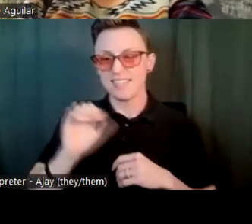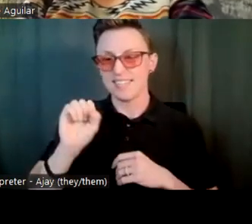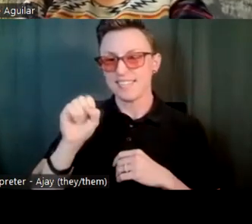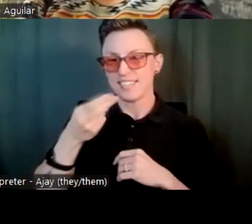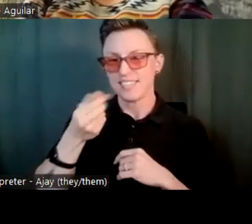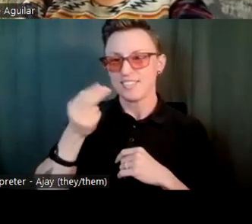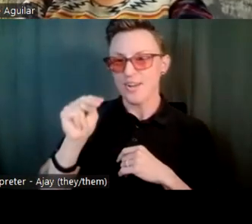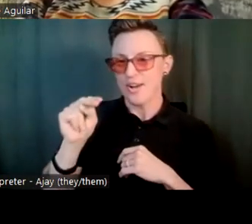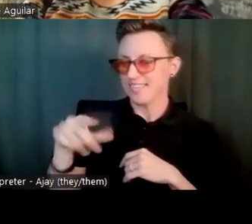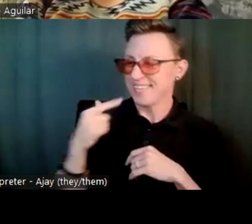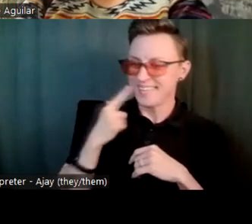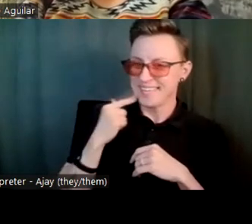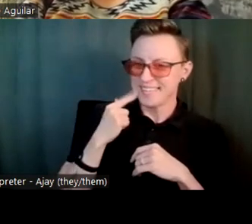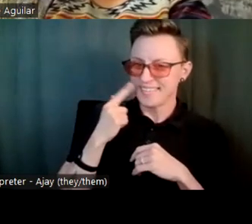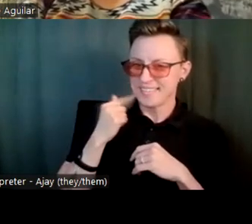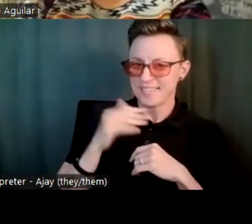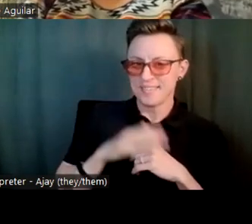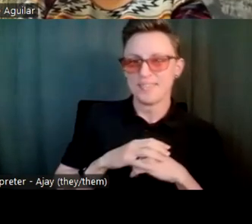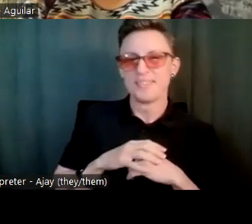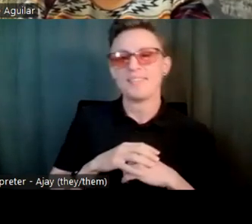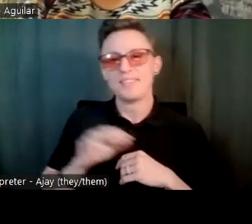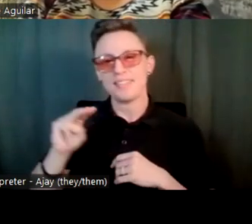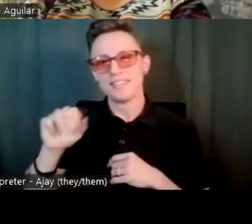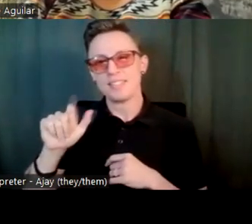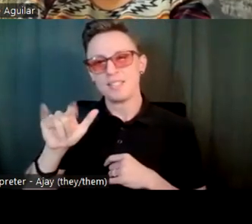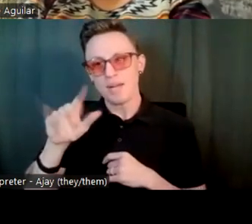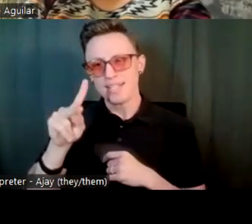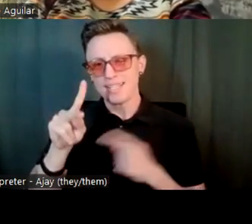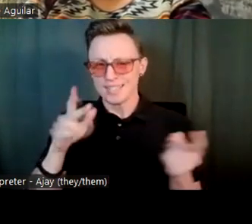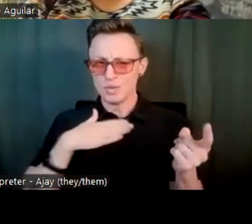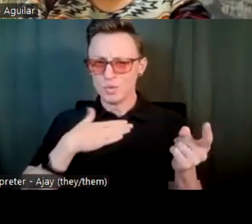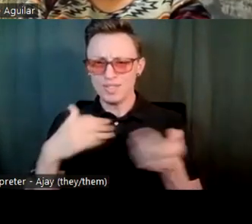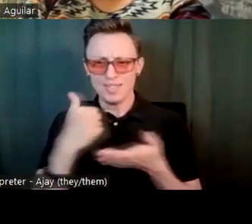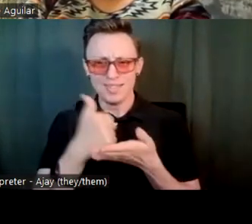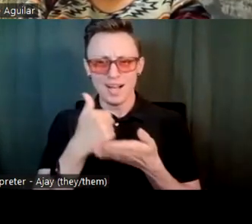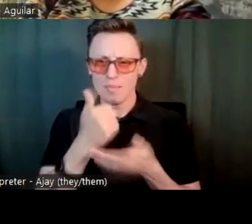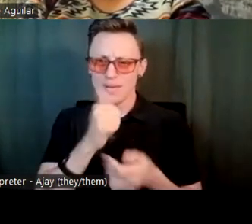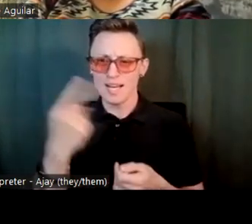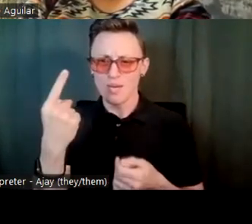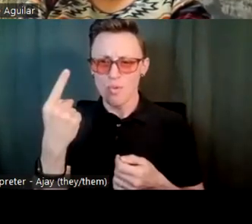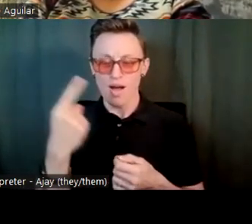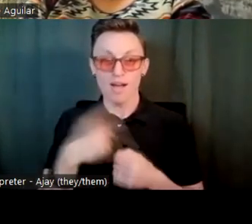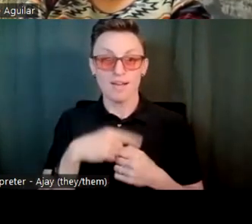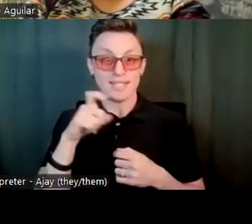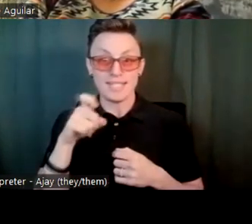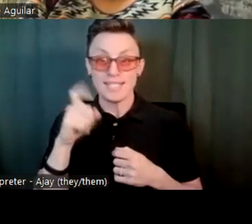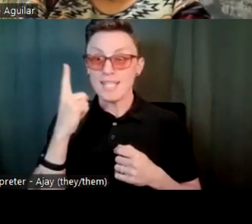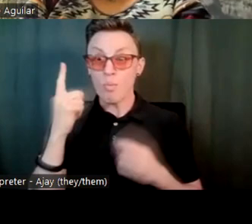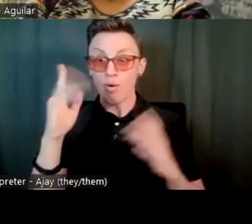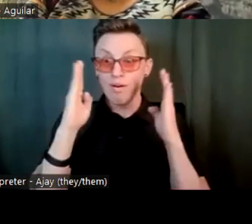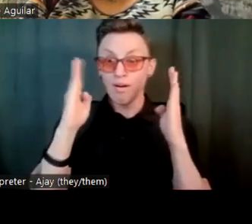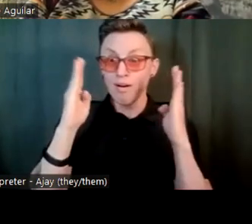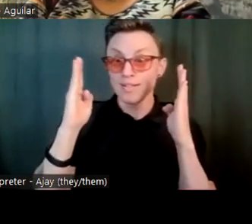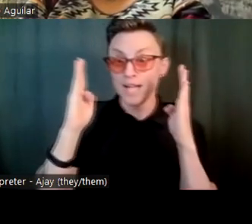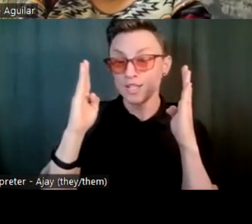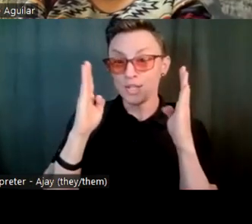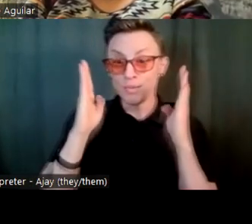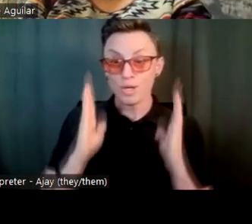Sean's always down to help anybody. You need, you need an intention getter, call up Sean. Uh,